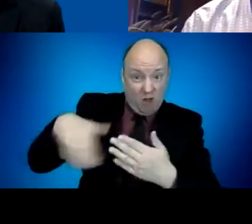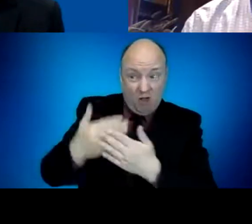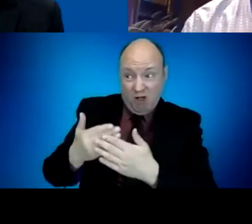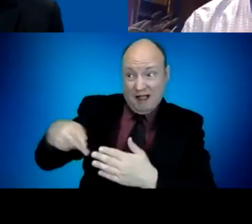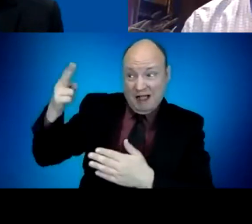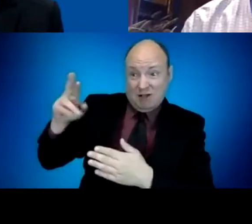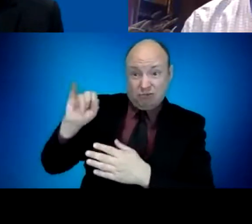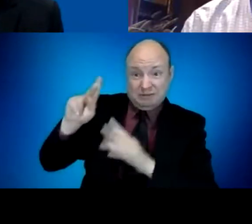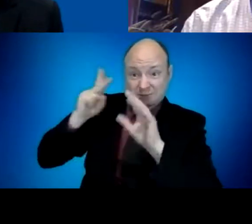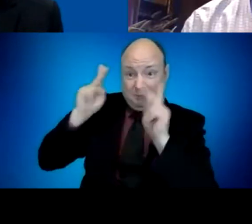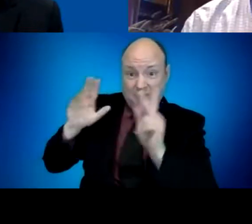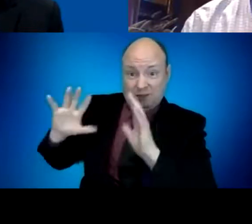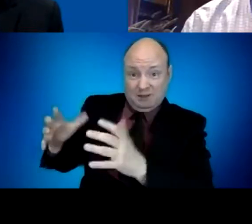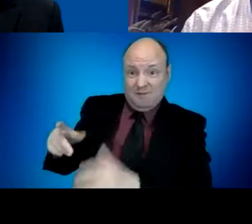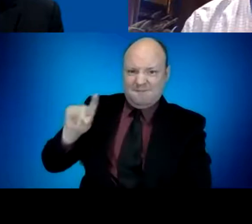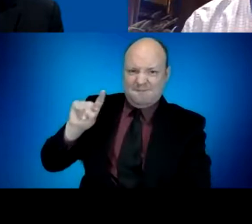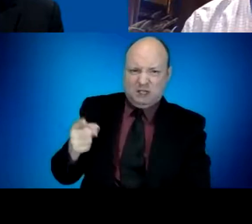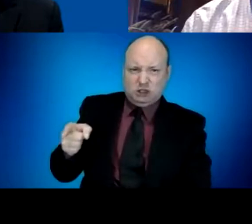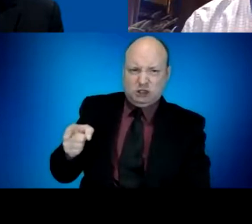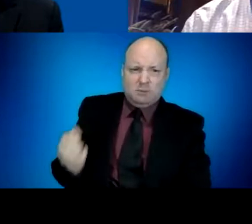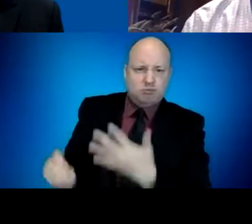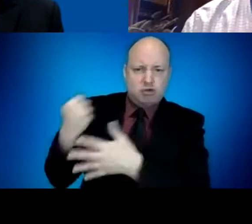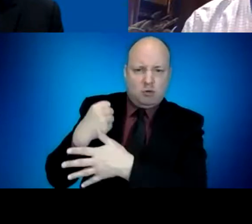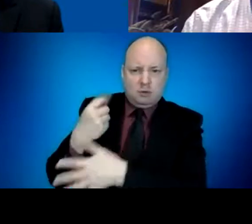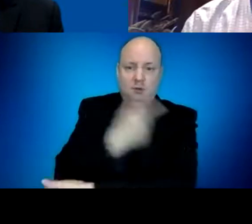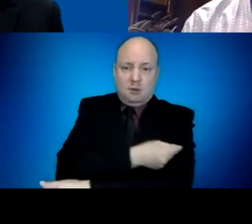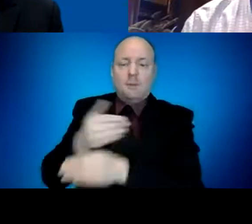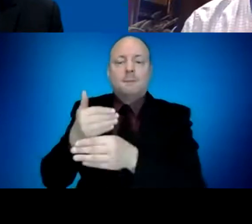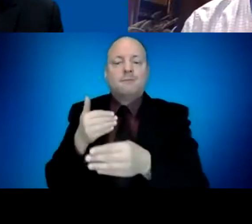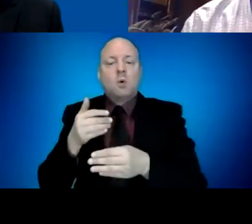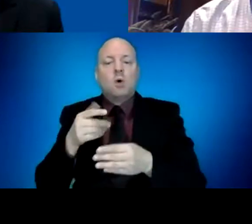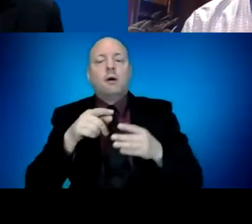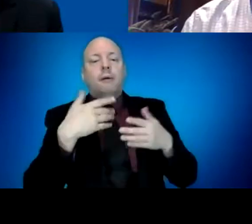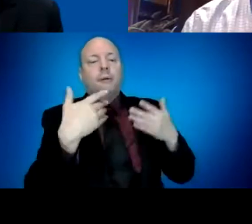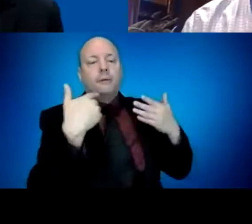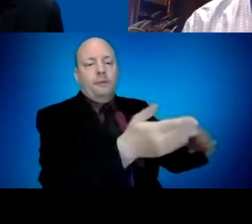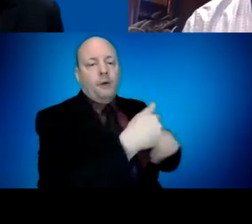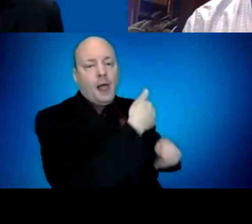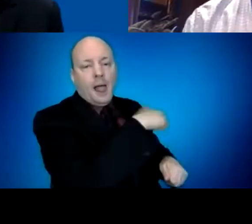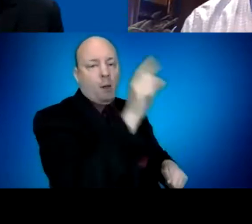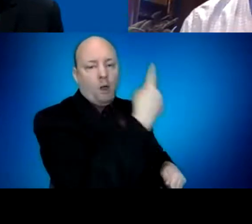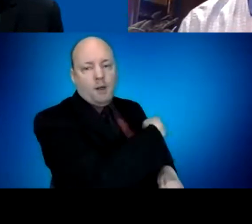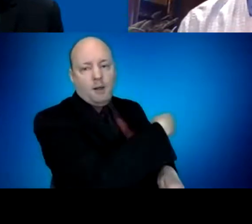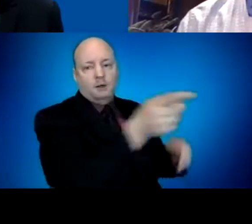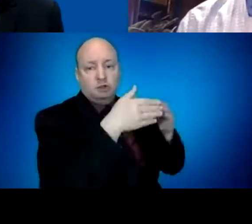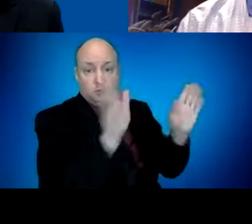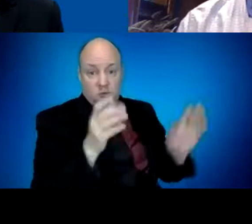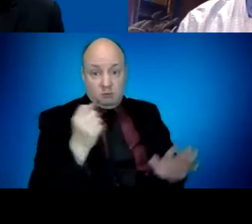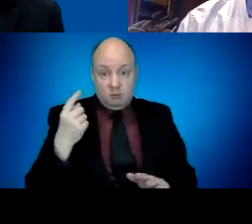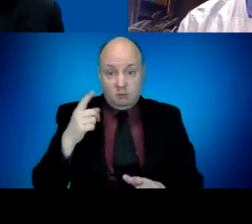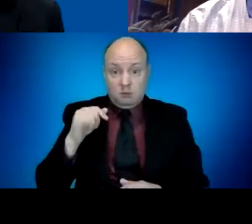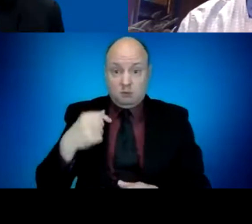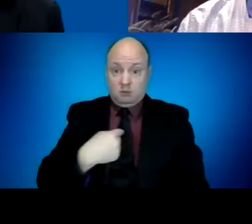populations before we move on to on to Oregonians at large. I'm confident that the volume of vaccines will will pick up.